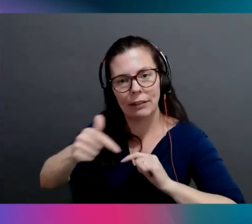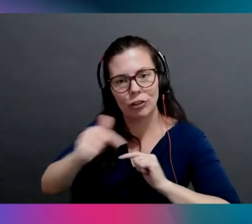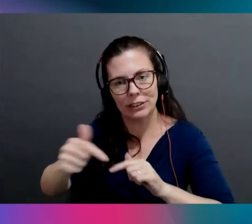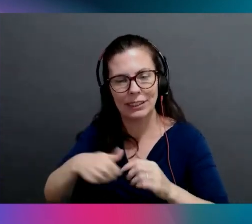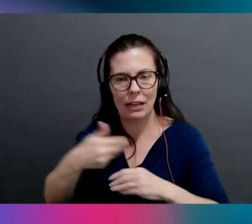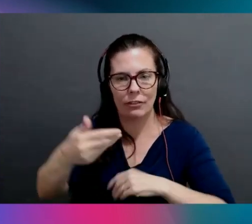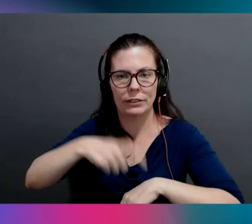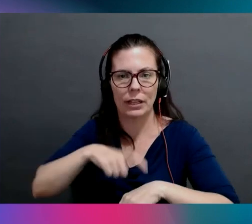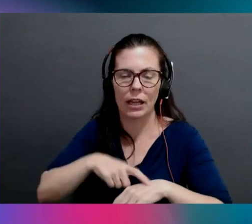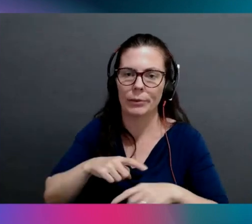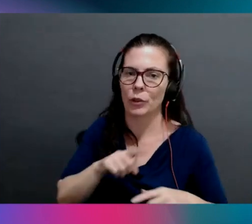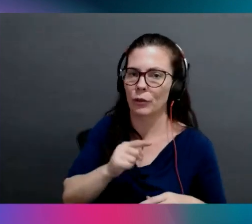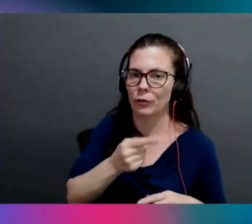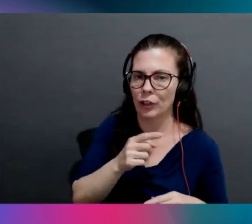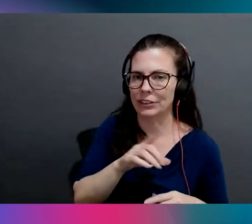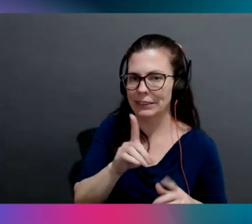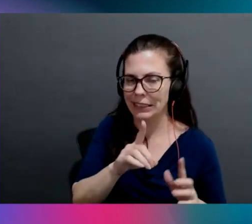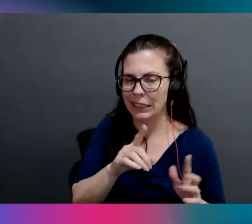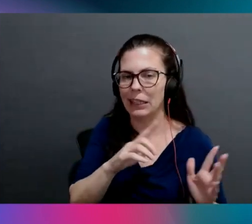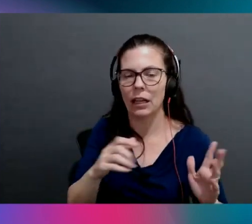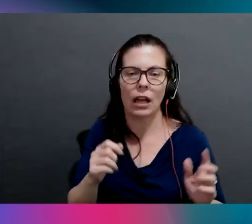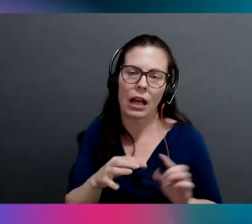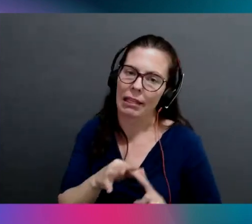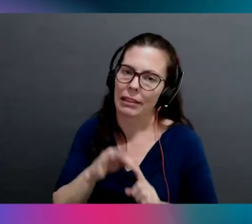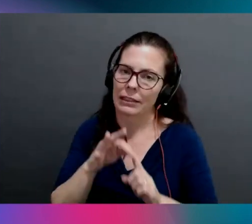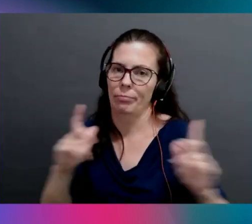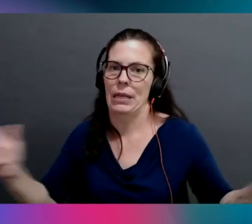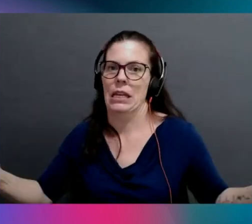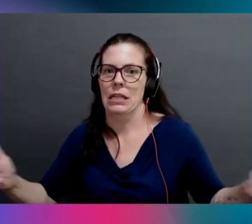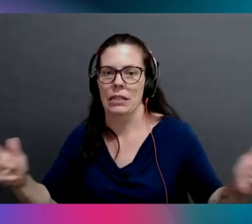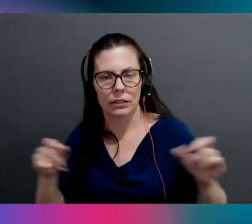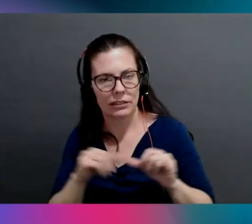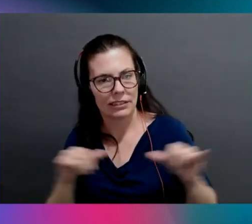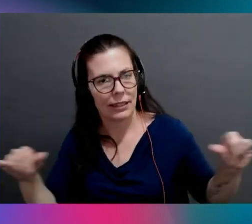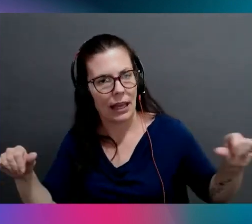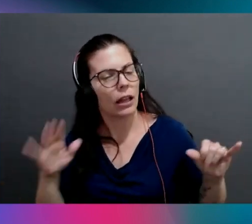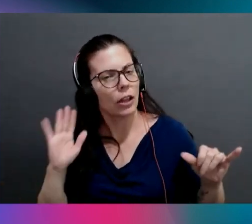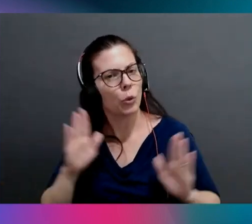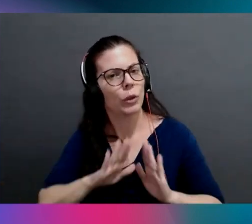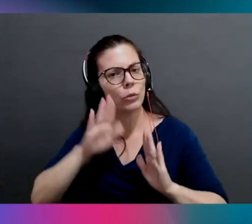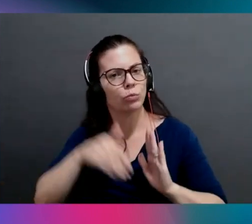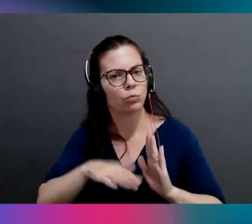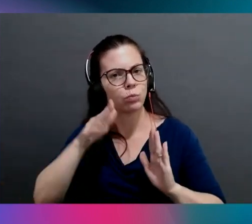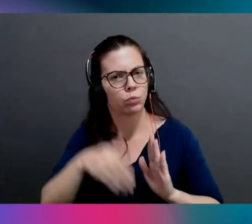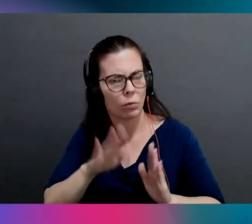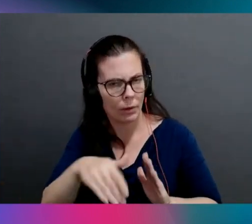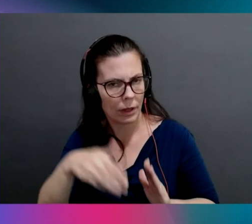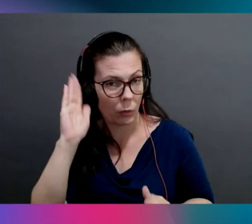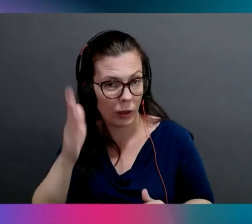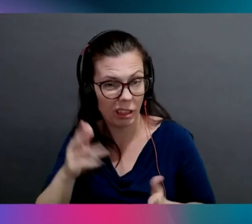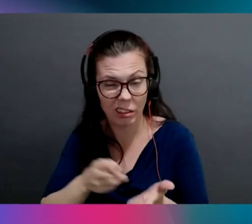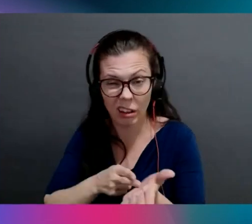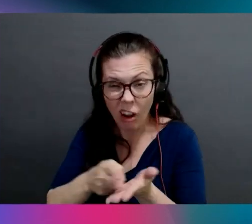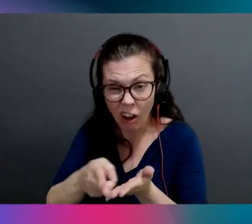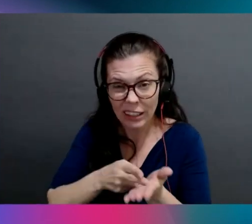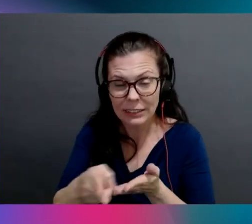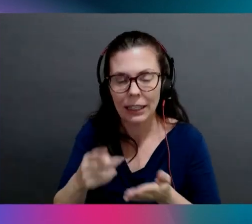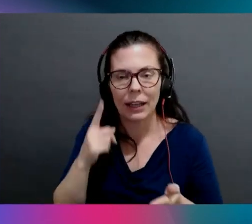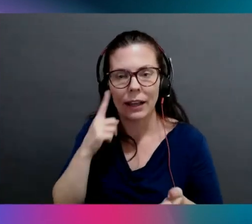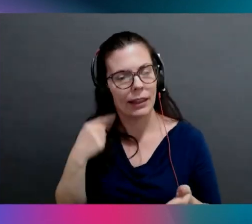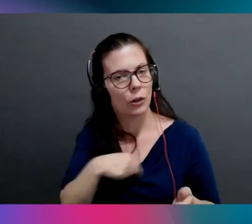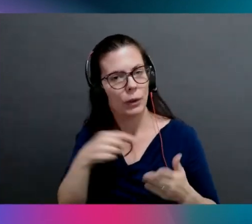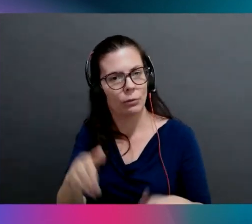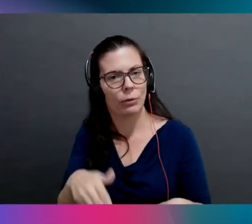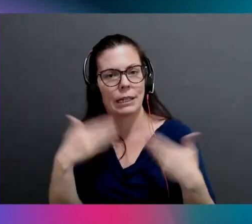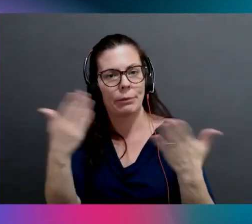bursty and unless you're like a crazy scale, it's you're going to have lulls. Uh, and so honestly, I think what we're basically recommending is